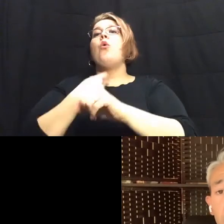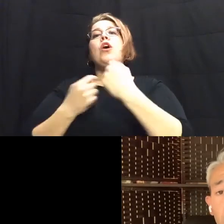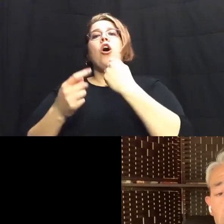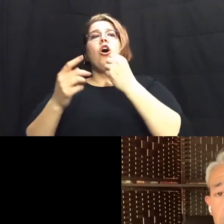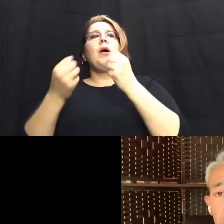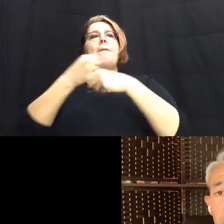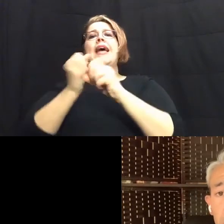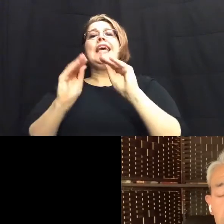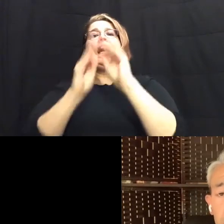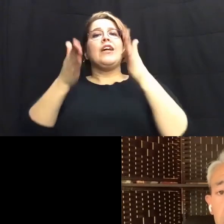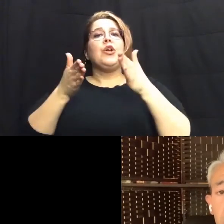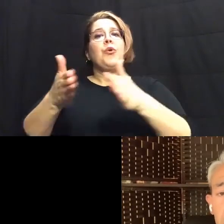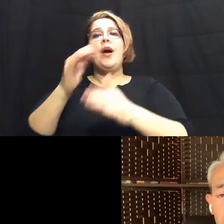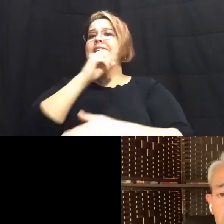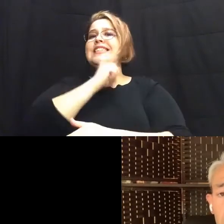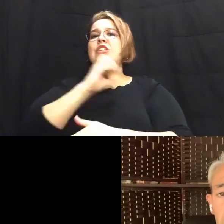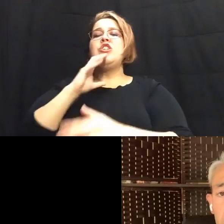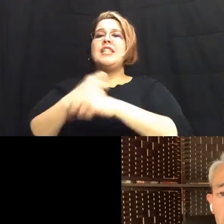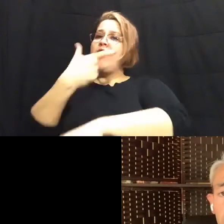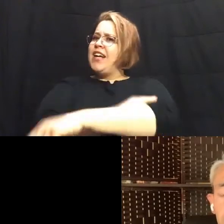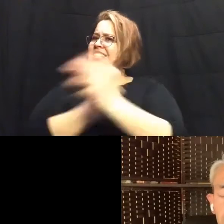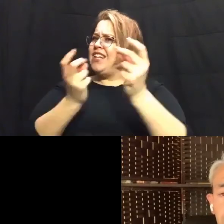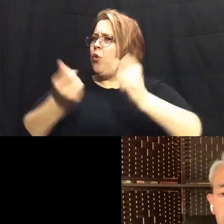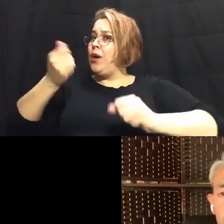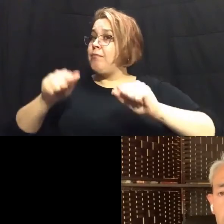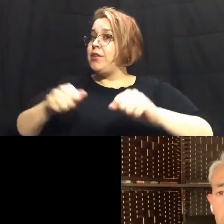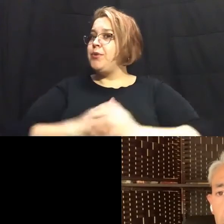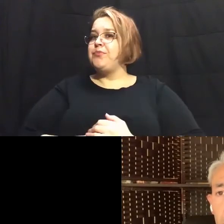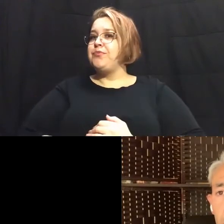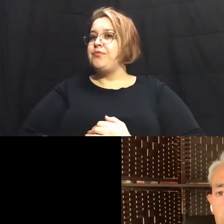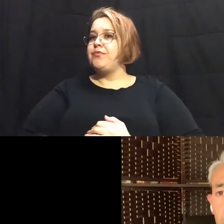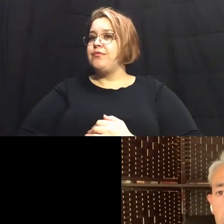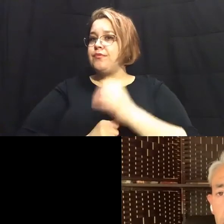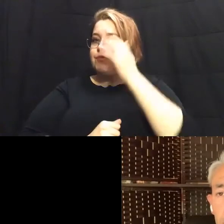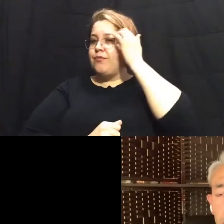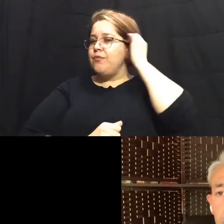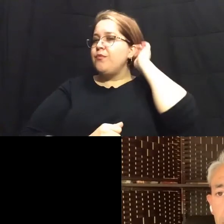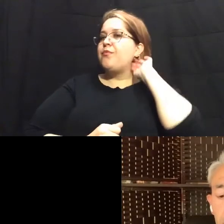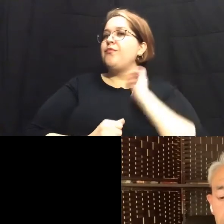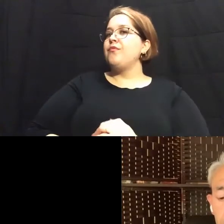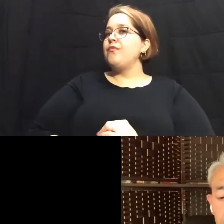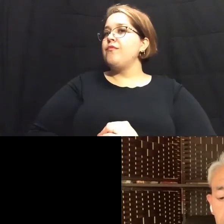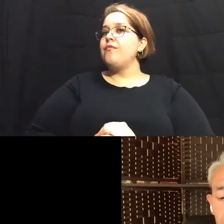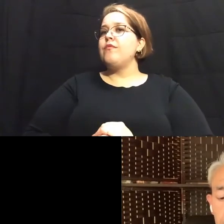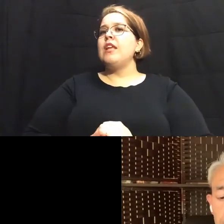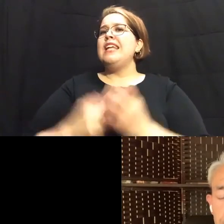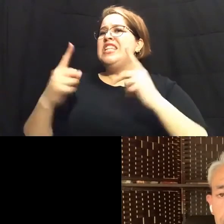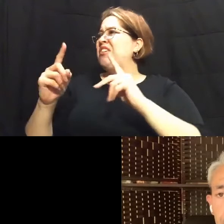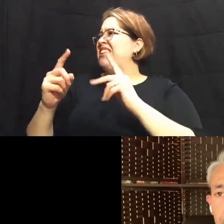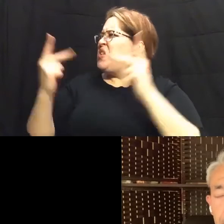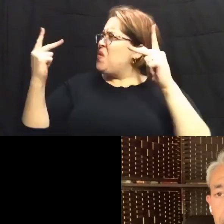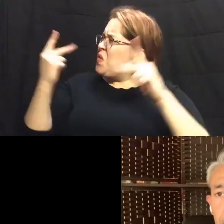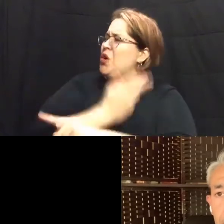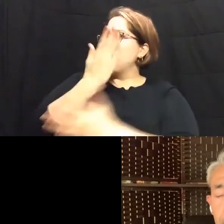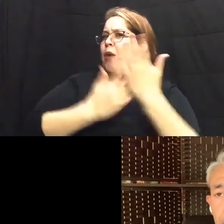for our seniors to get vaccinated as quickly as possible during the the worst of the pandemic